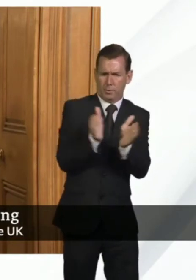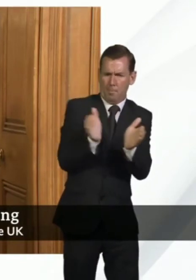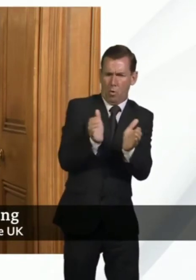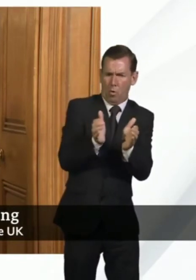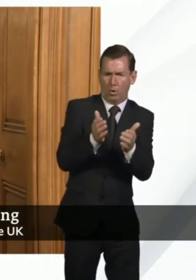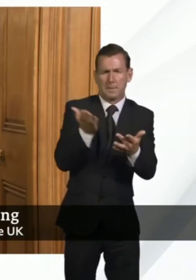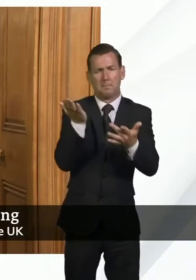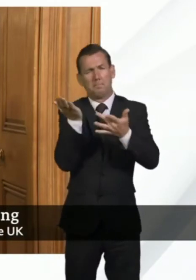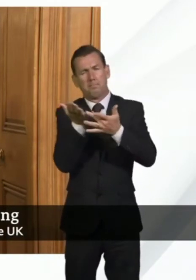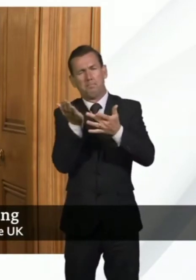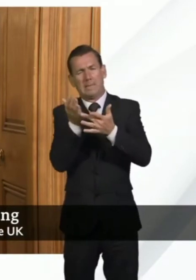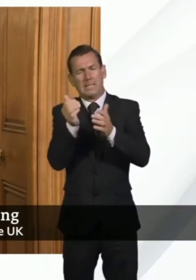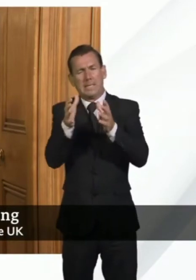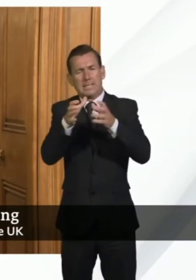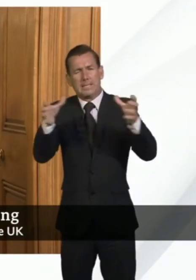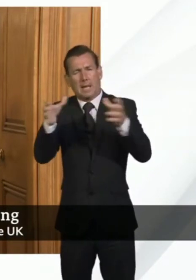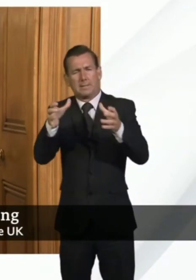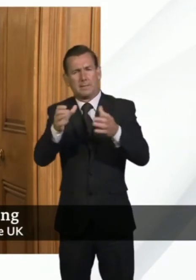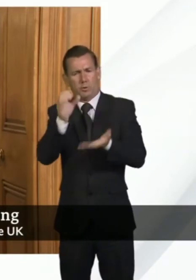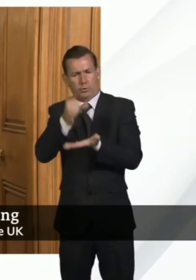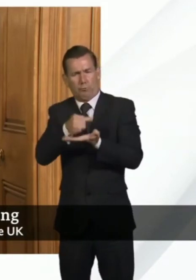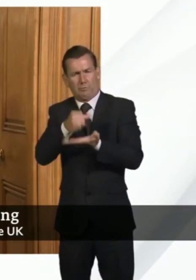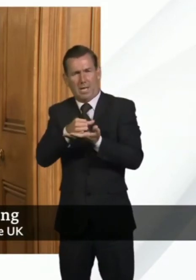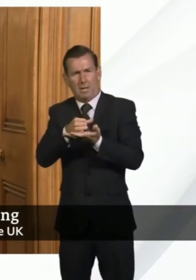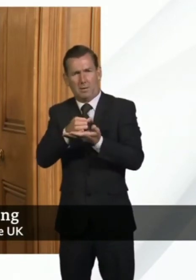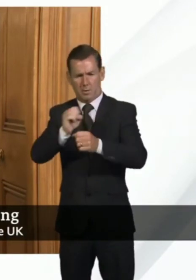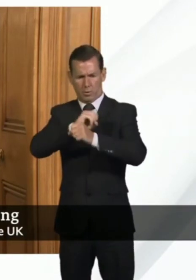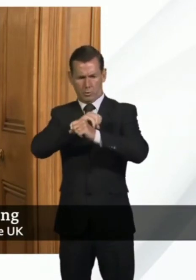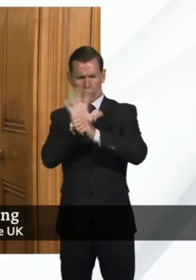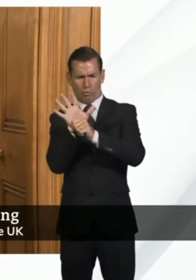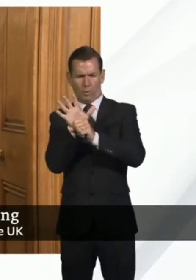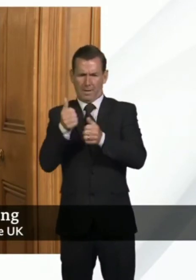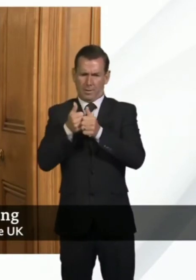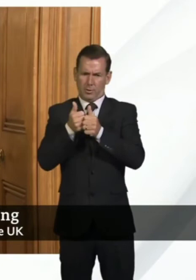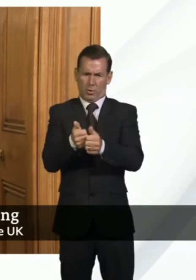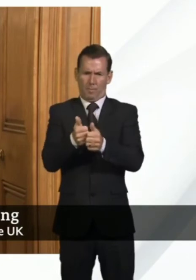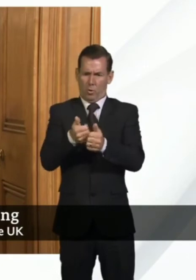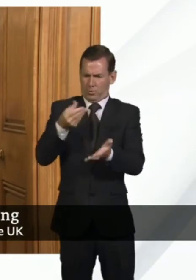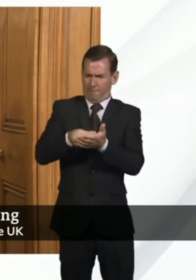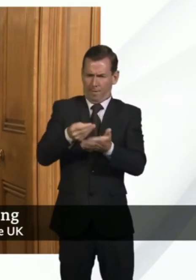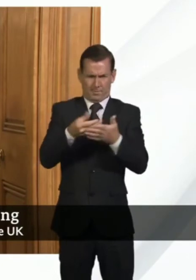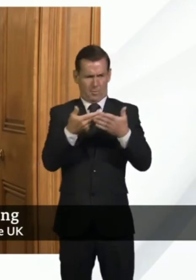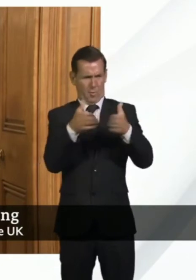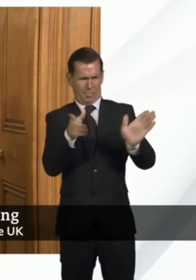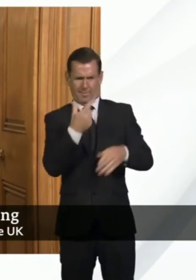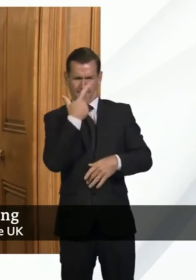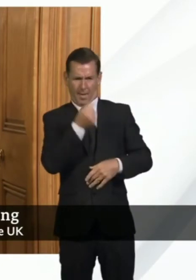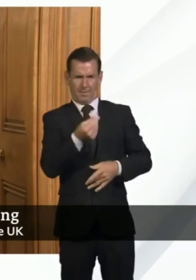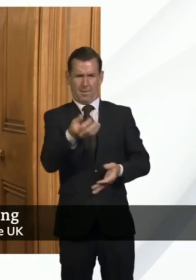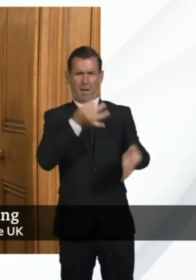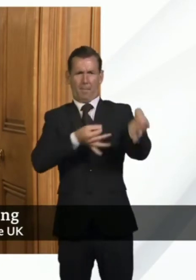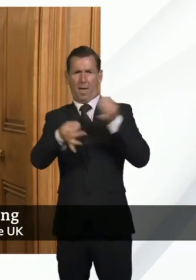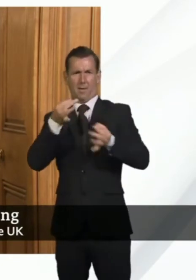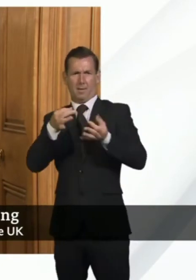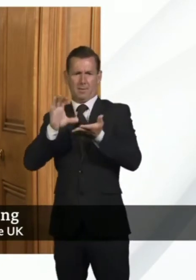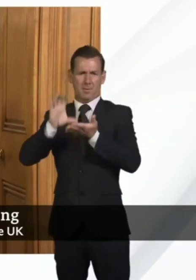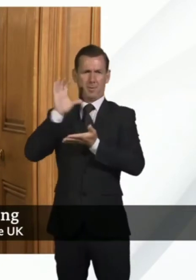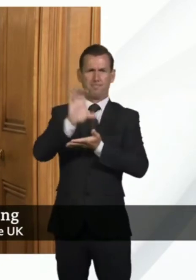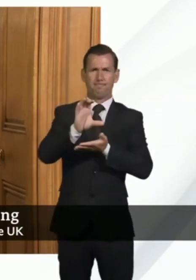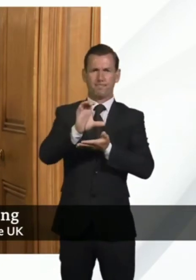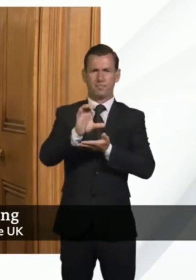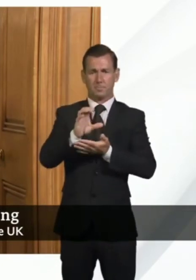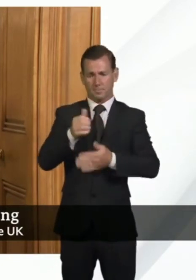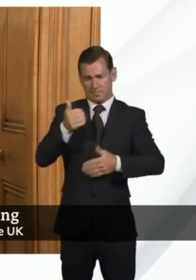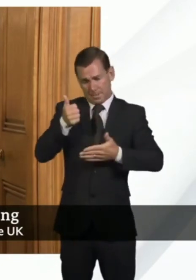Coronavirus Community Support Fund, will open for applications this week. Initially, there will be a £200